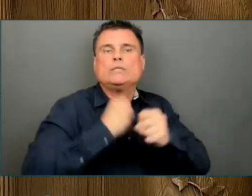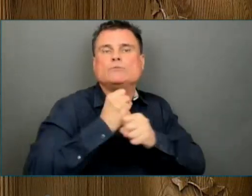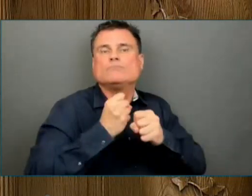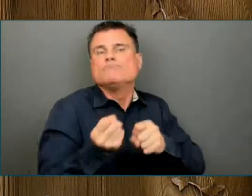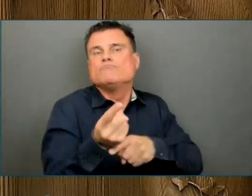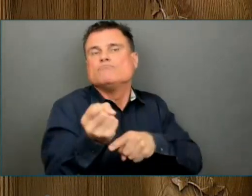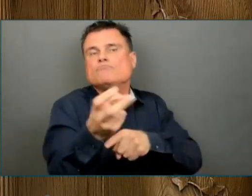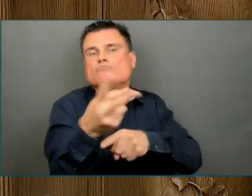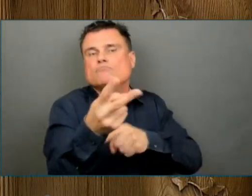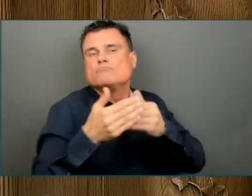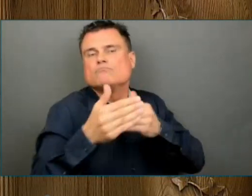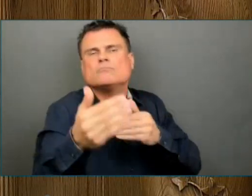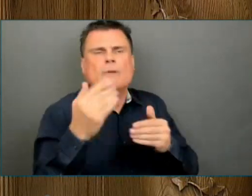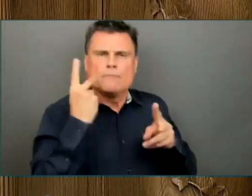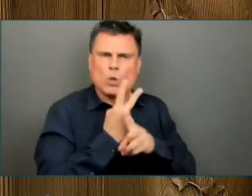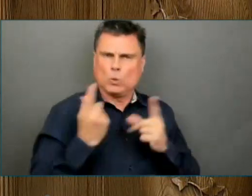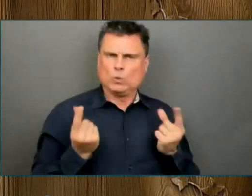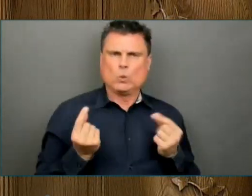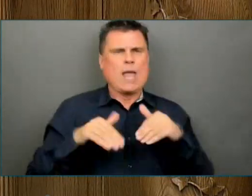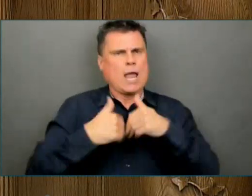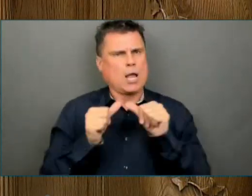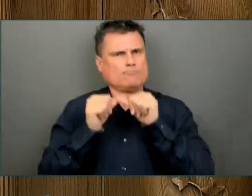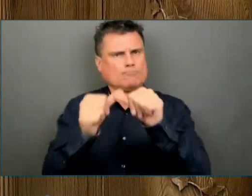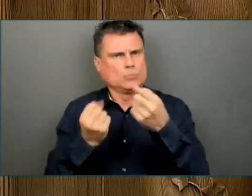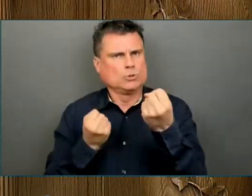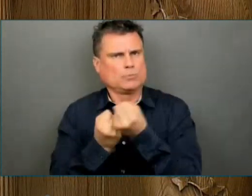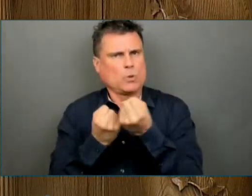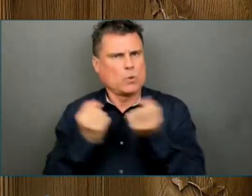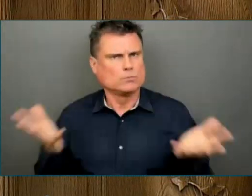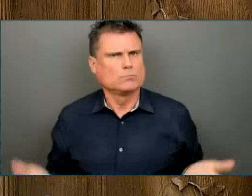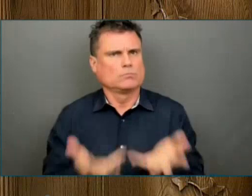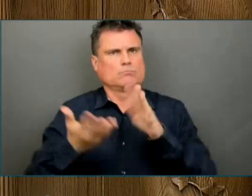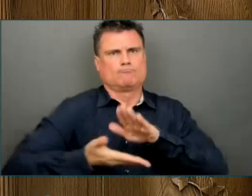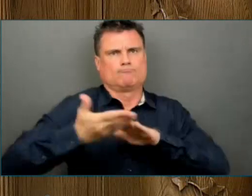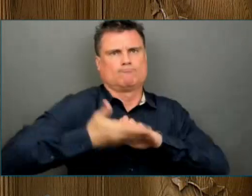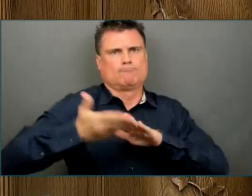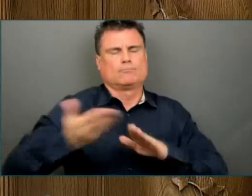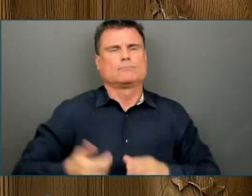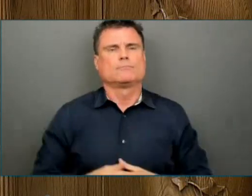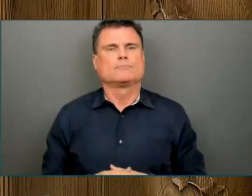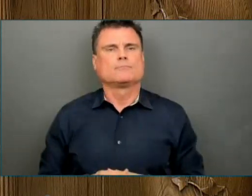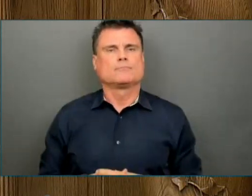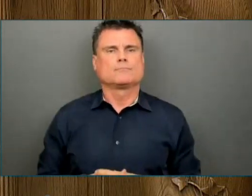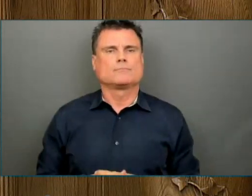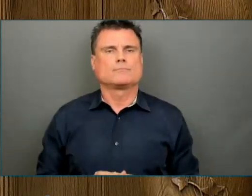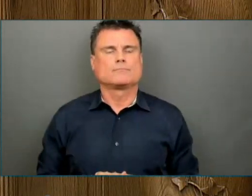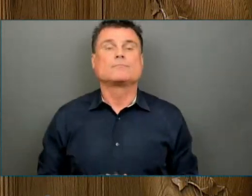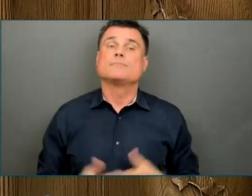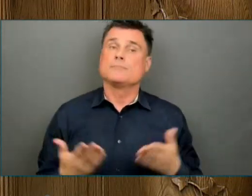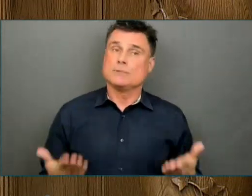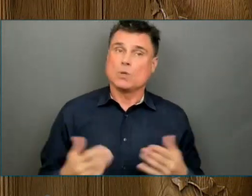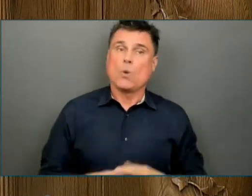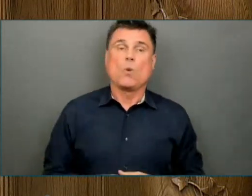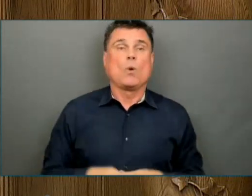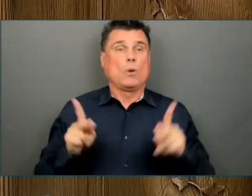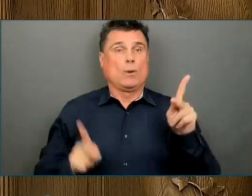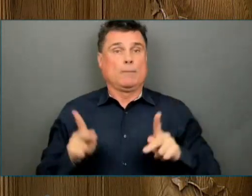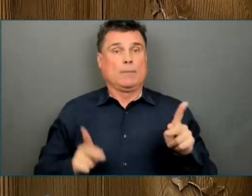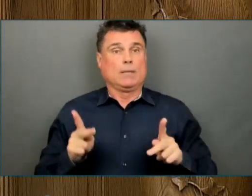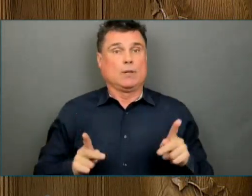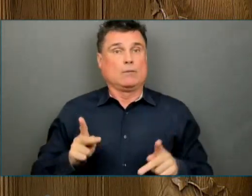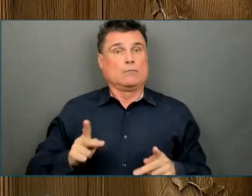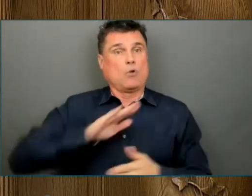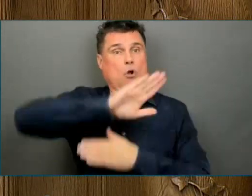Just as people and sectors of the economy have not been equally affected by COVID-19, neither have our communities.